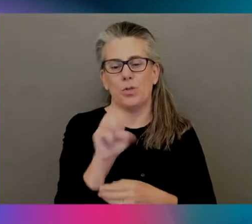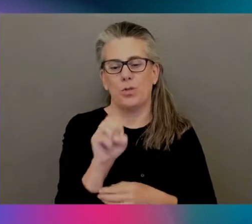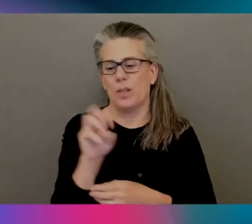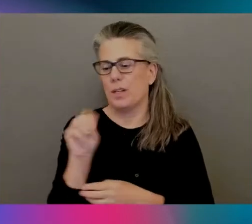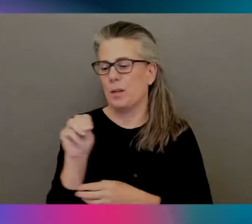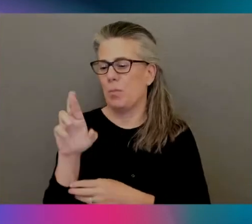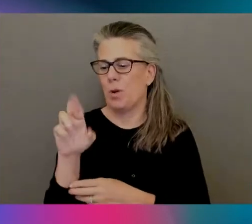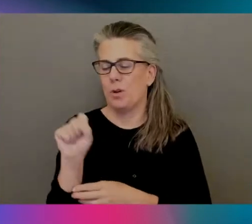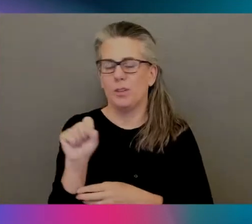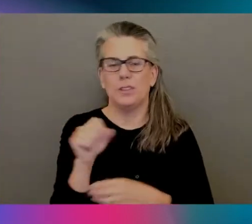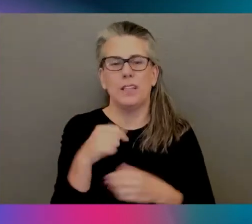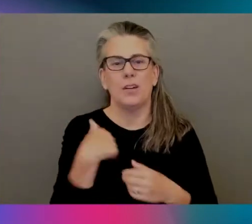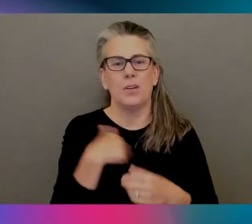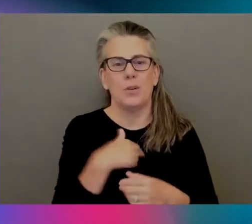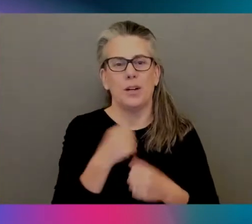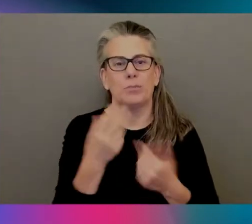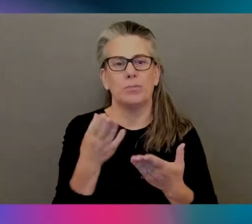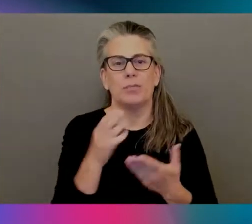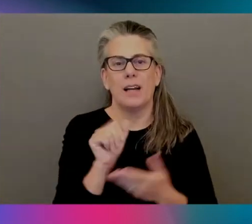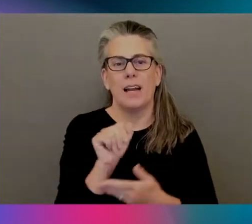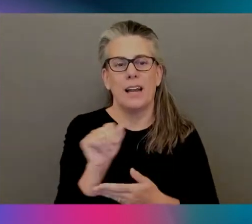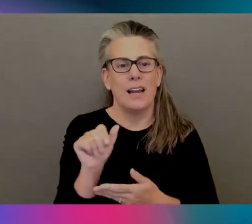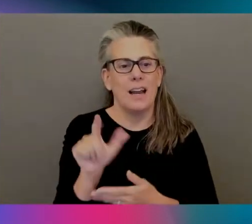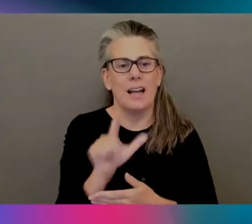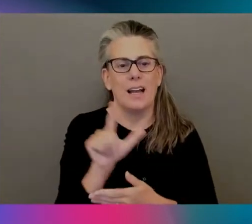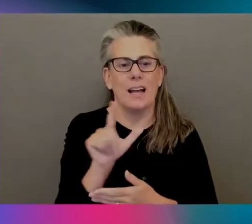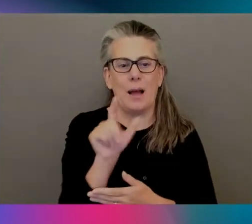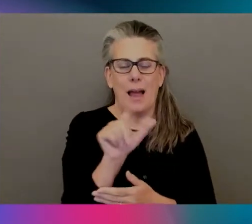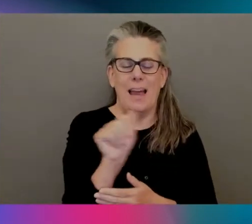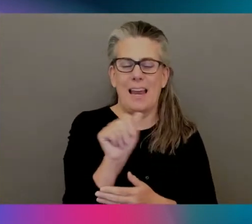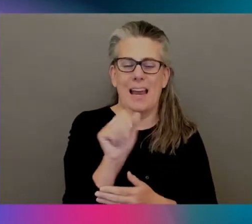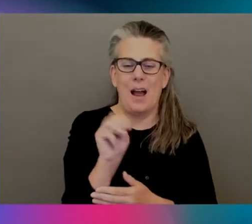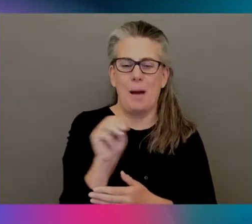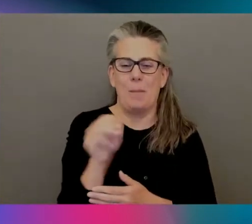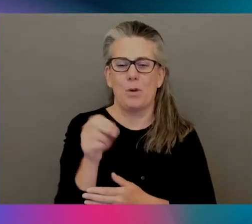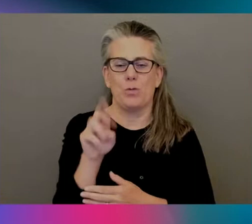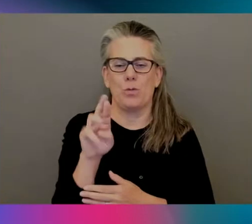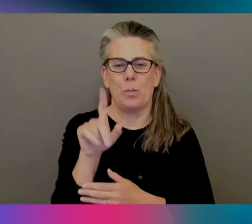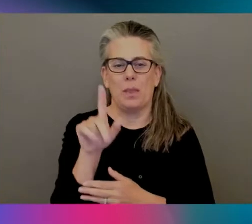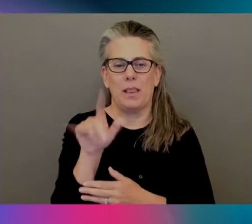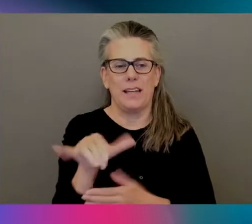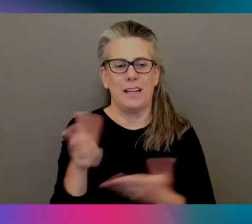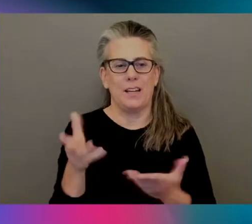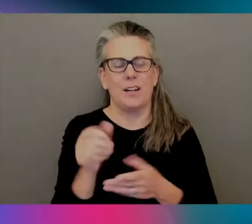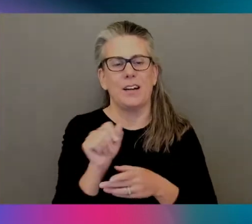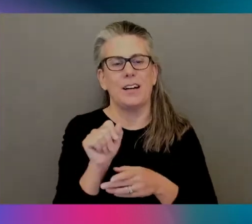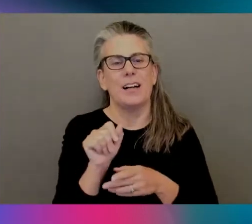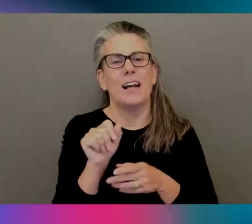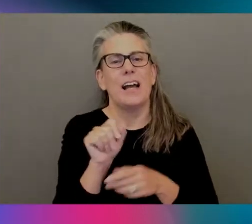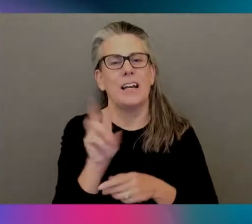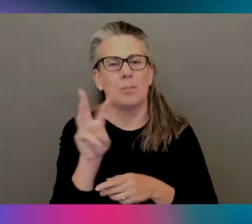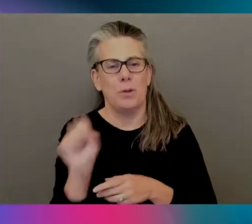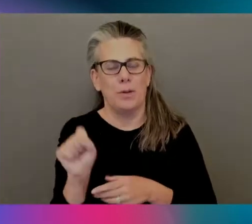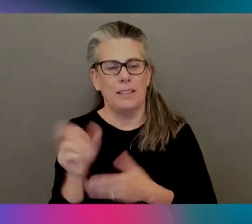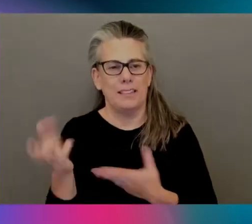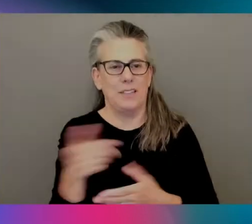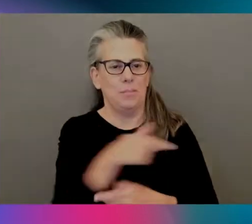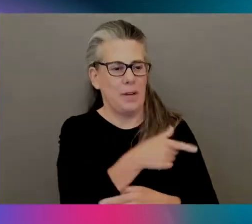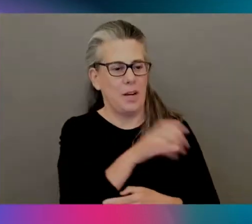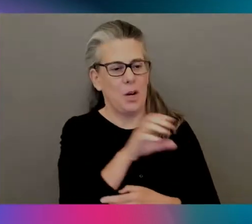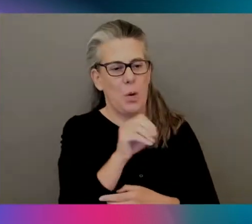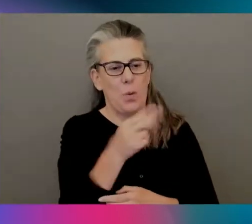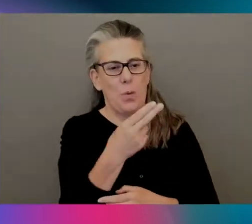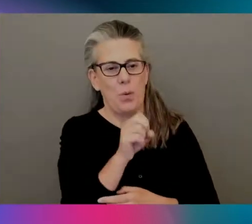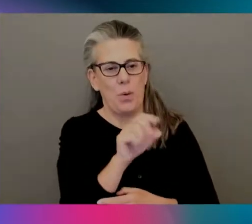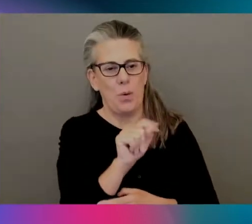content you crave. I'm A.M. Grimley. I'm a solutions architect here at AWS. I'm joined by my wonderful co-host, Jillian. Tell us about yourself,